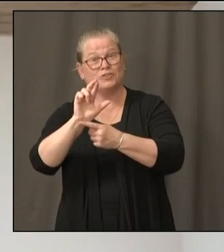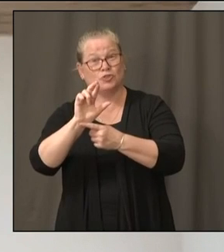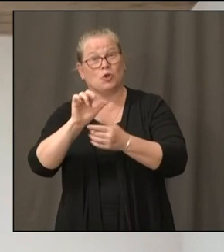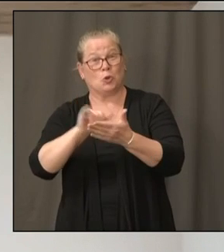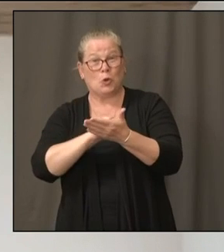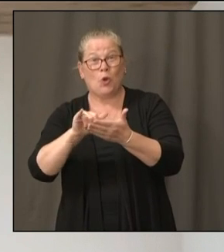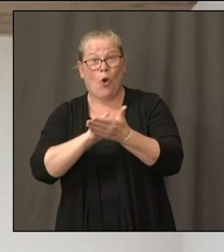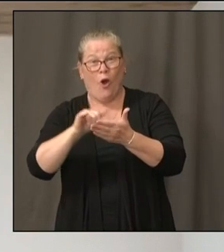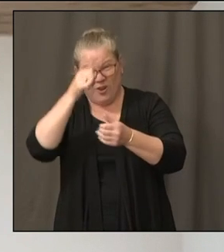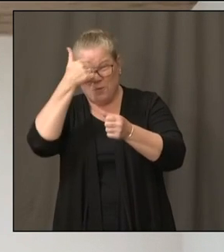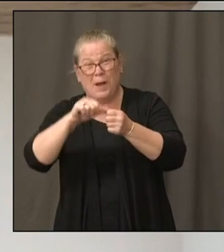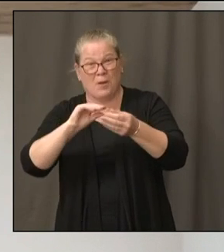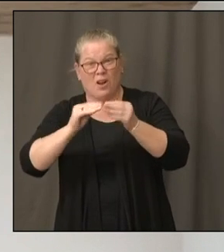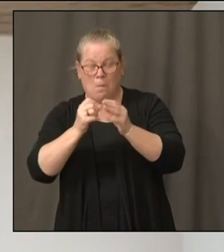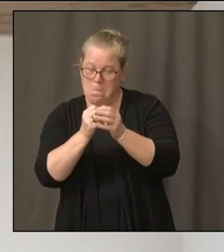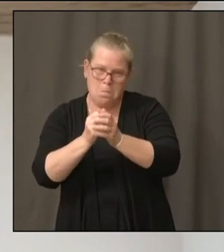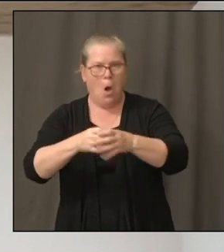County.